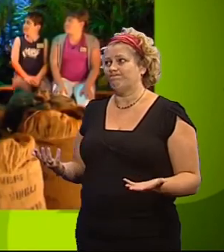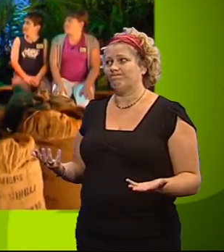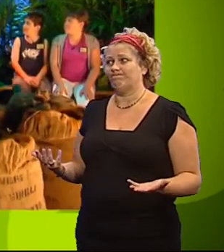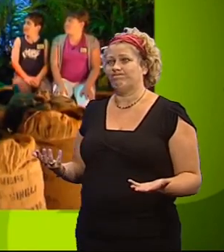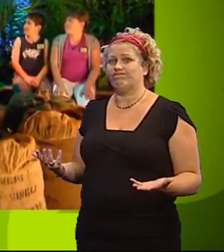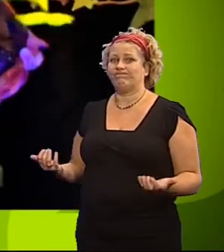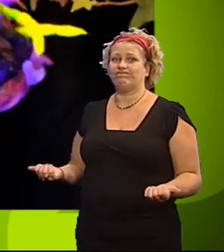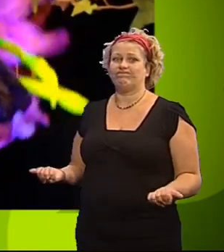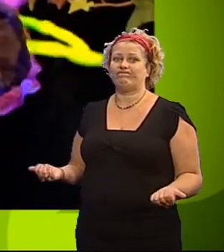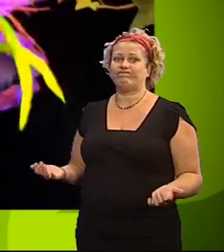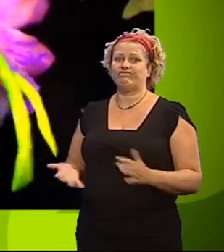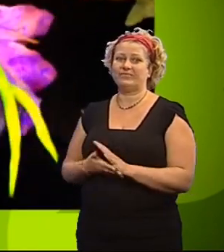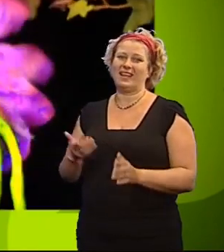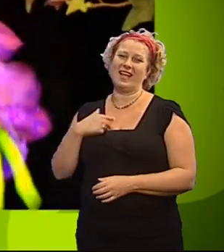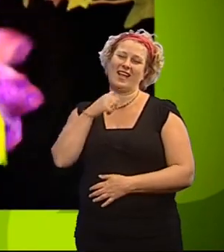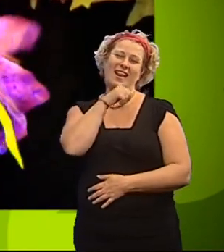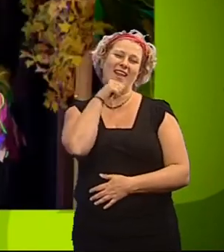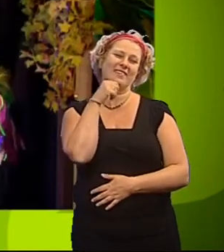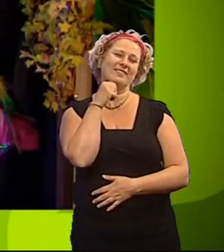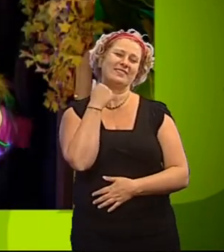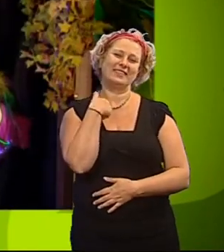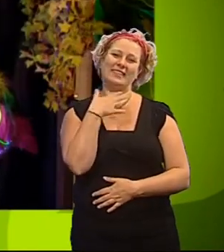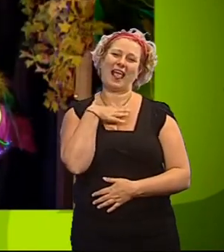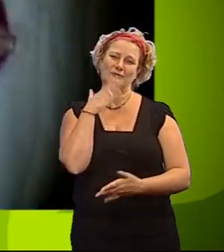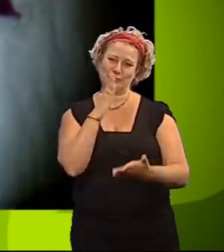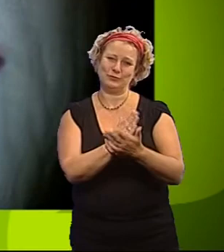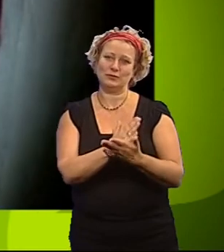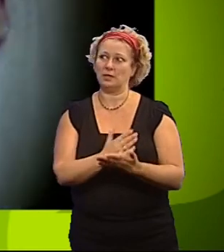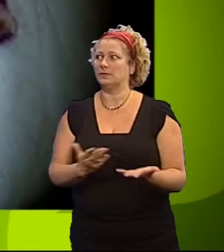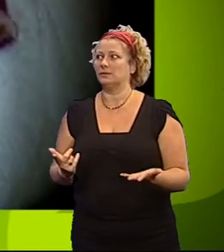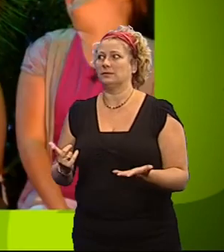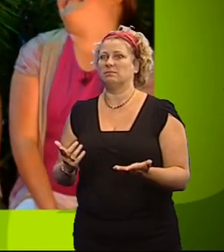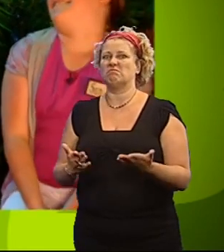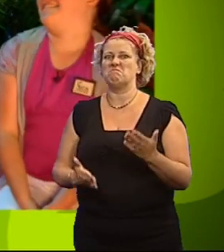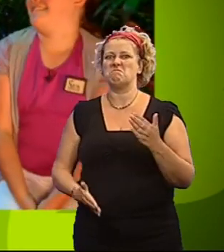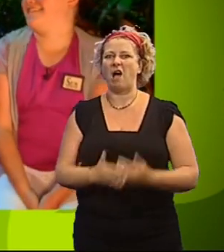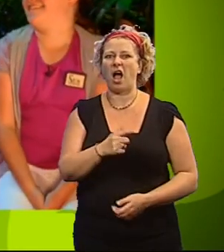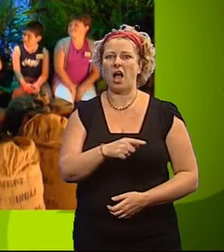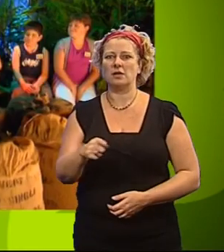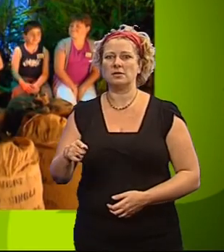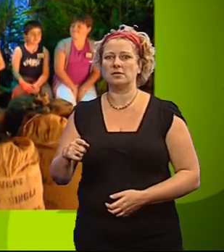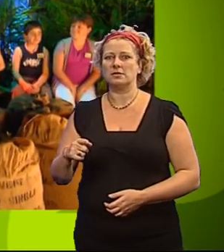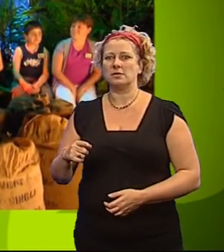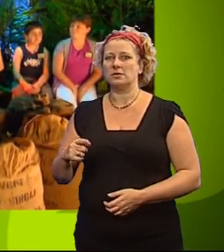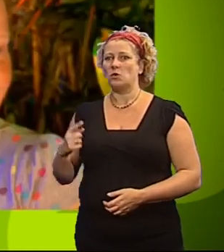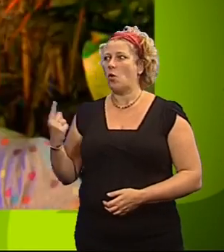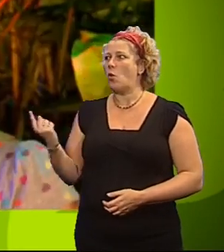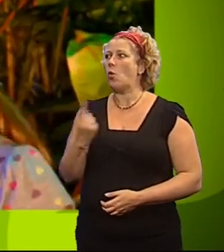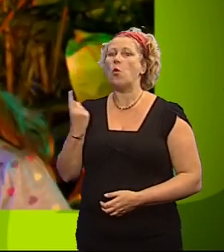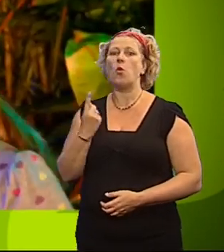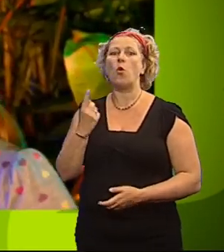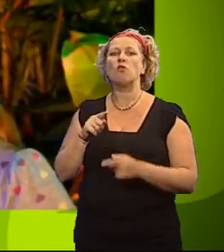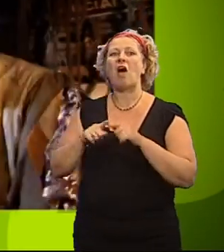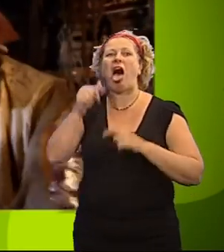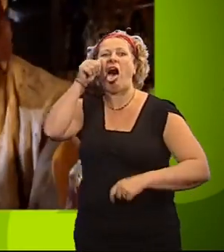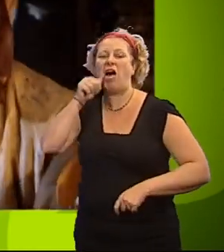Oh, delicious. Oh, I love the truth. You have passed. Therefore, the saboteur is automatically locked in